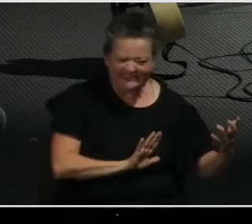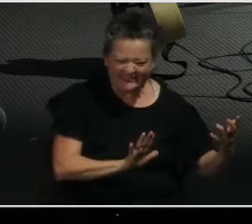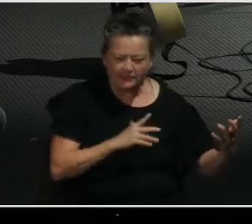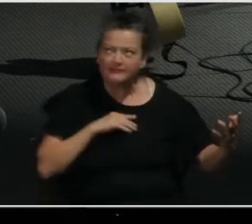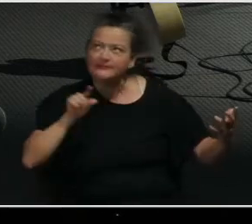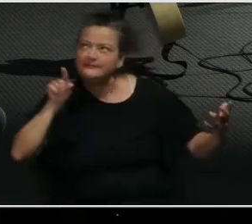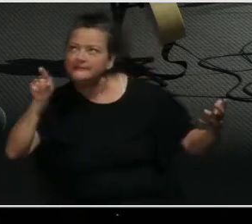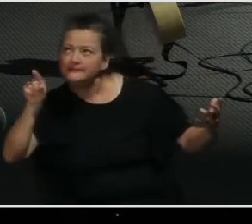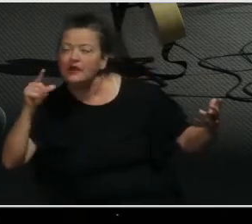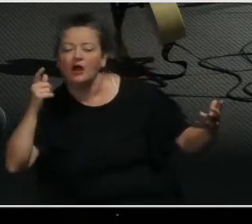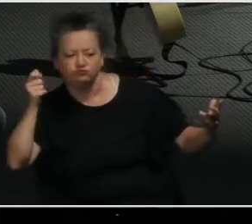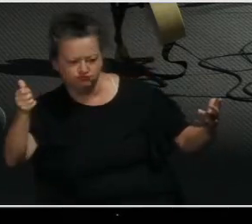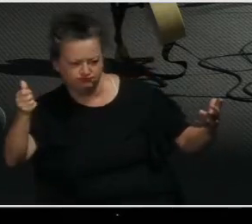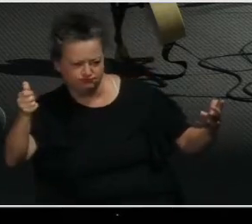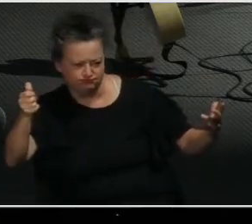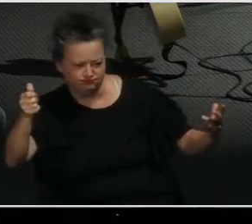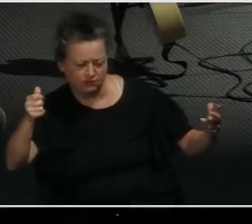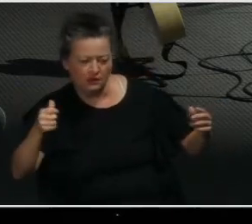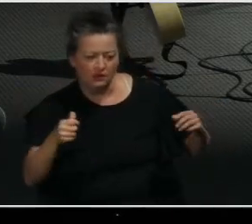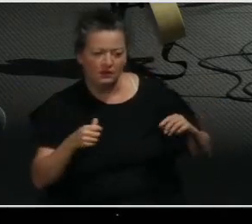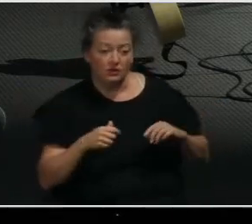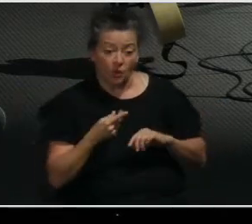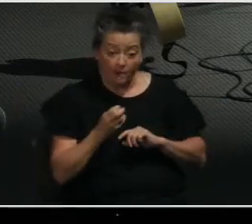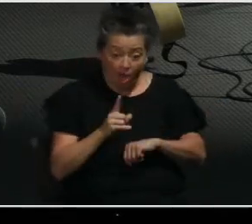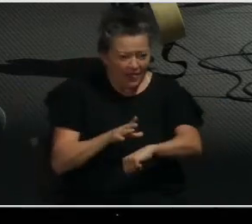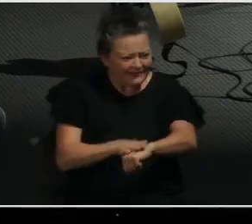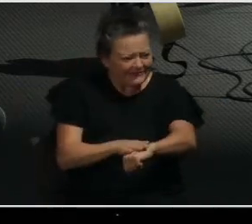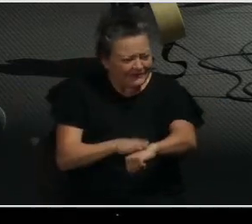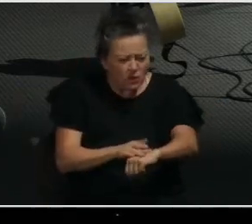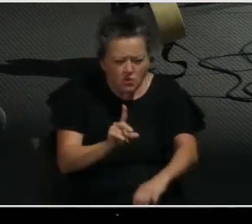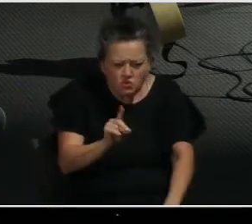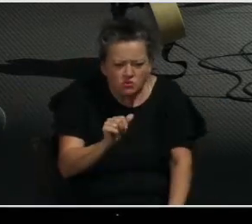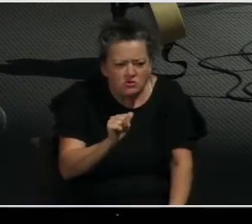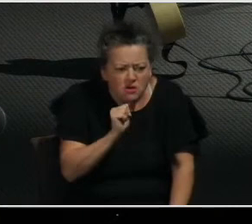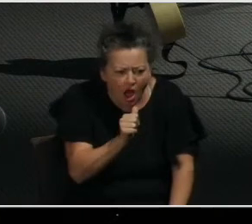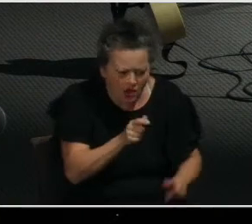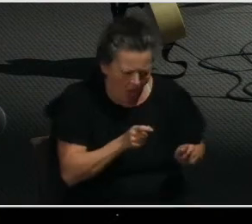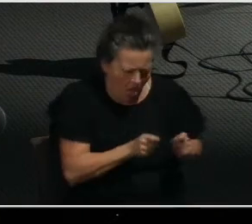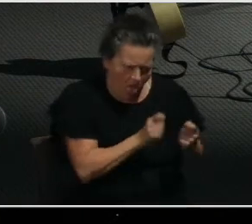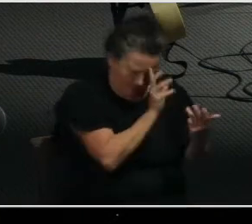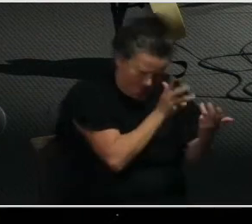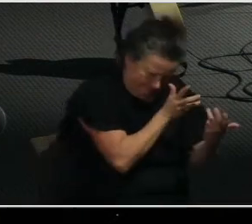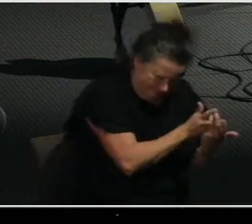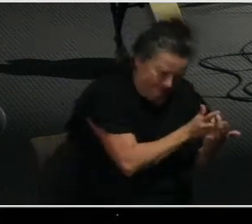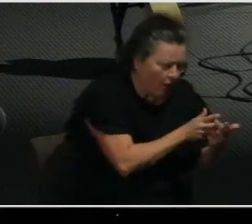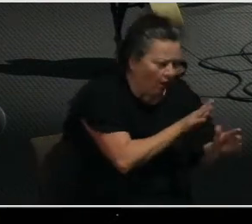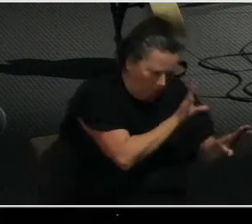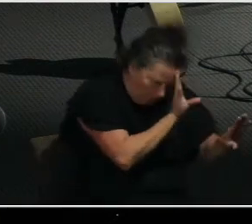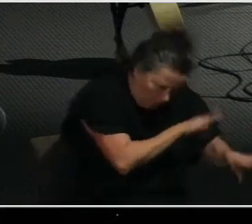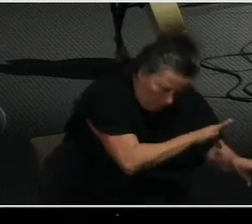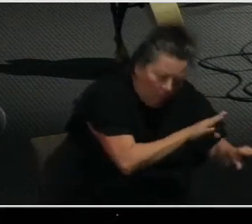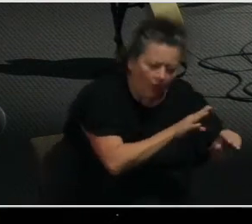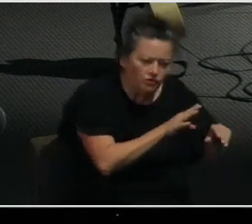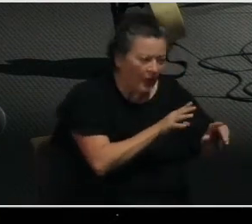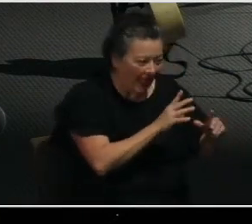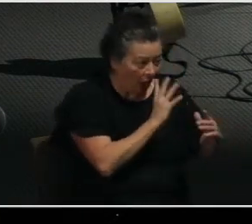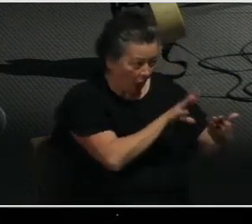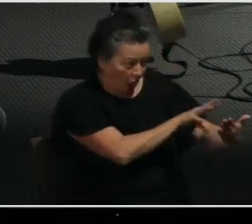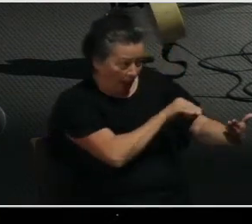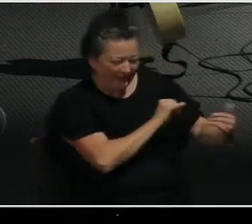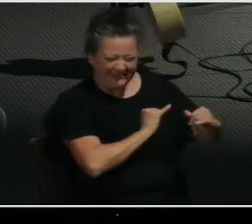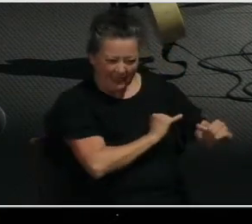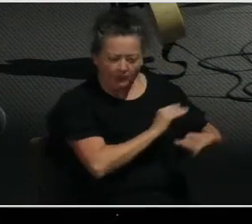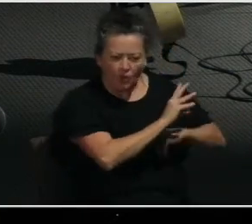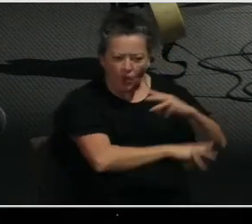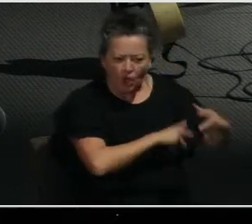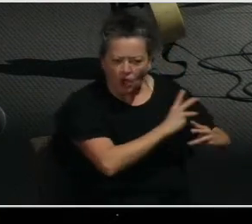conform to the world's way of thinking and willing and acting. Instead,